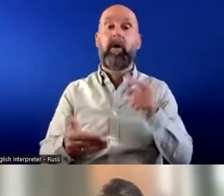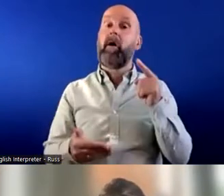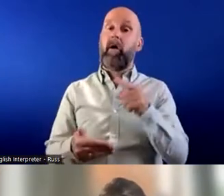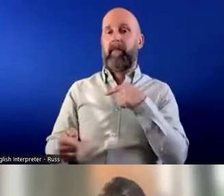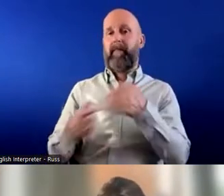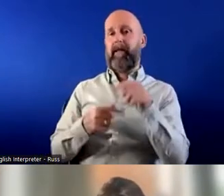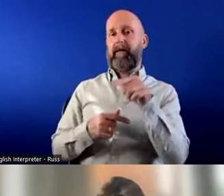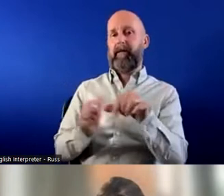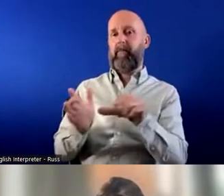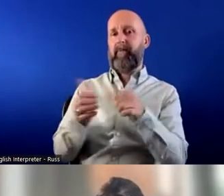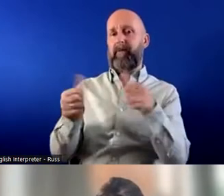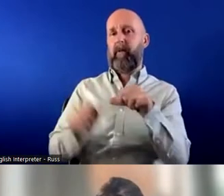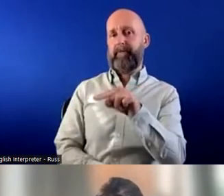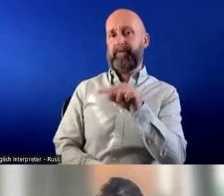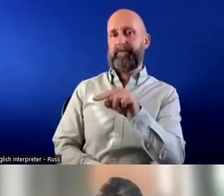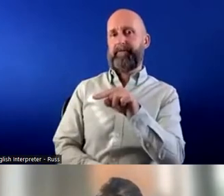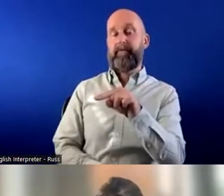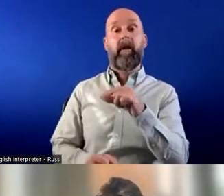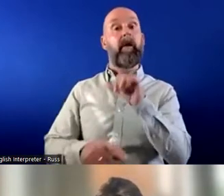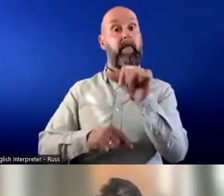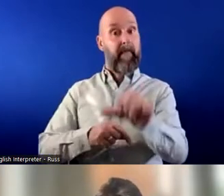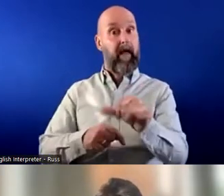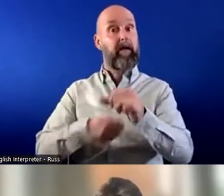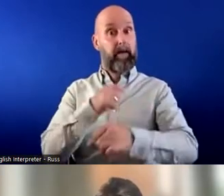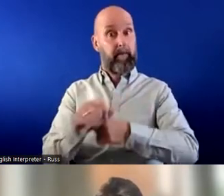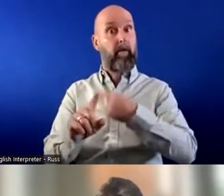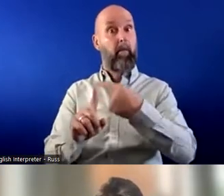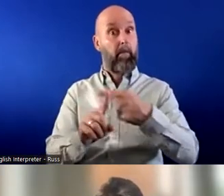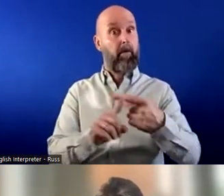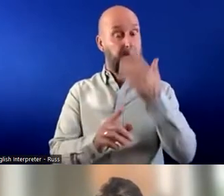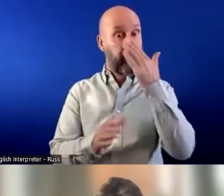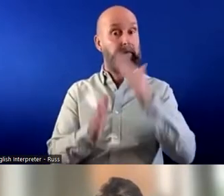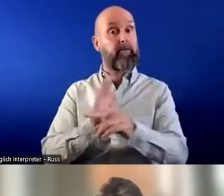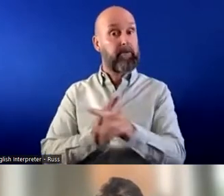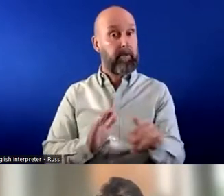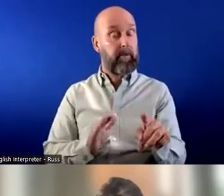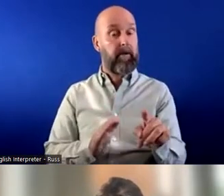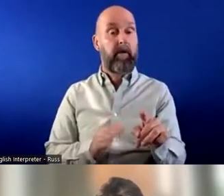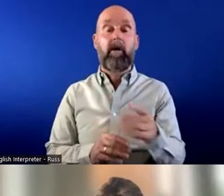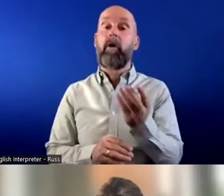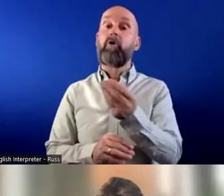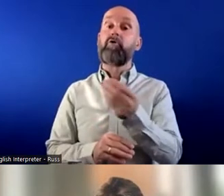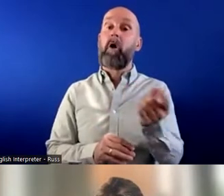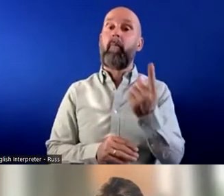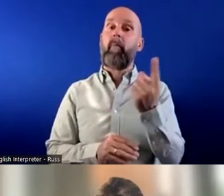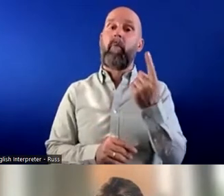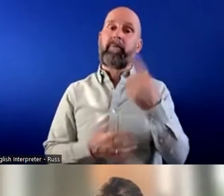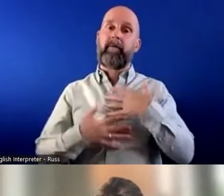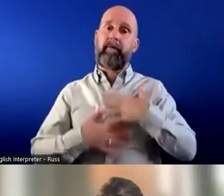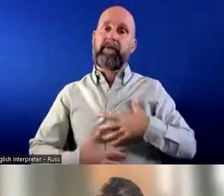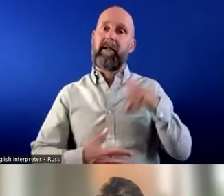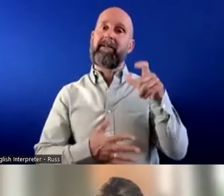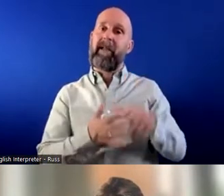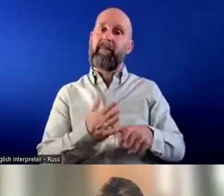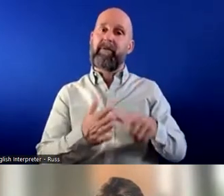I think it's been quite positive for so many people and a few people I know with physical disabilities who have all